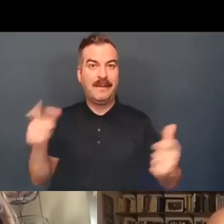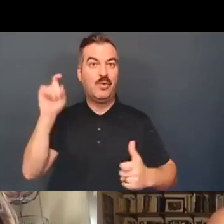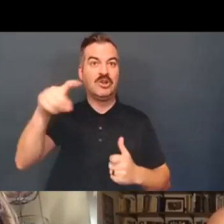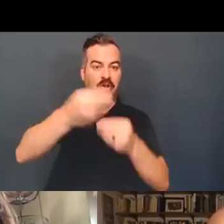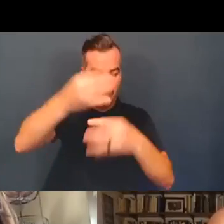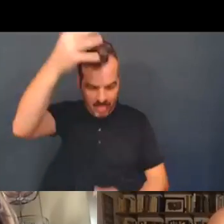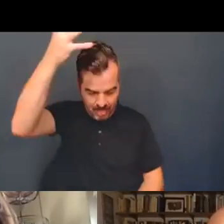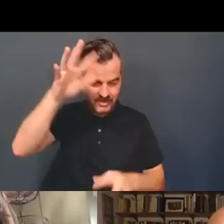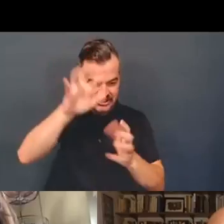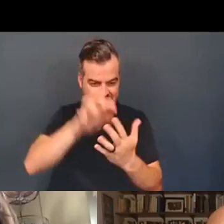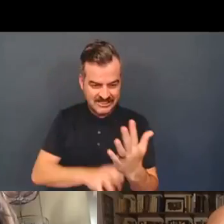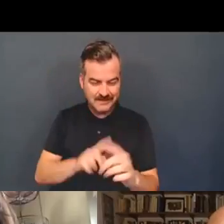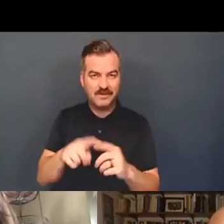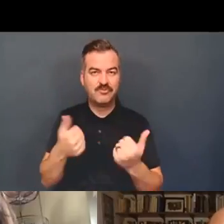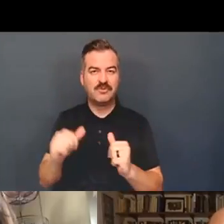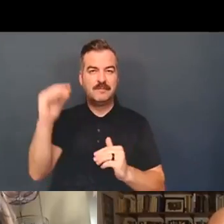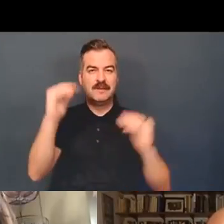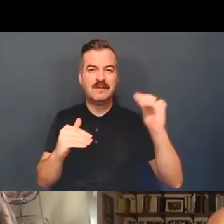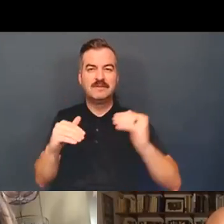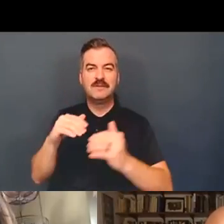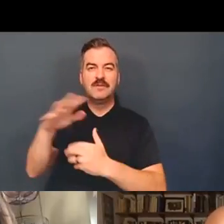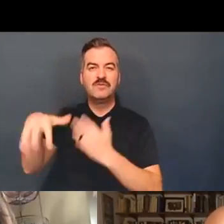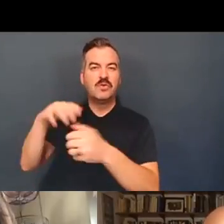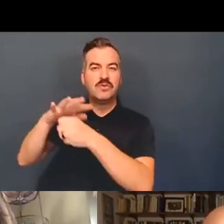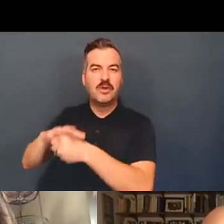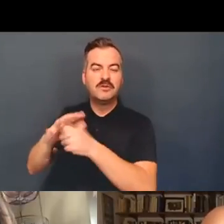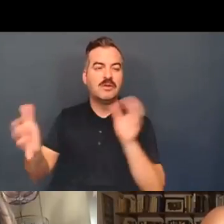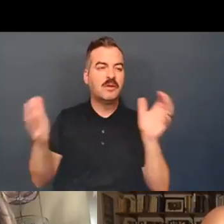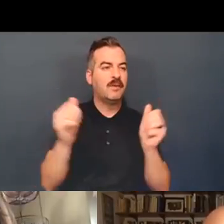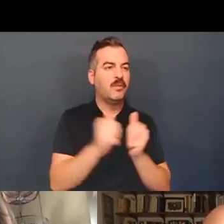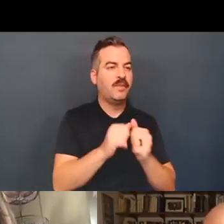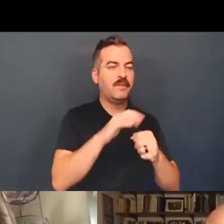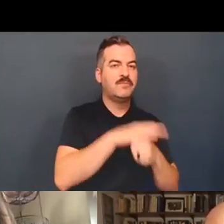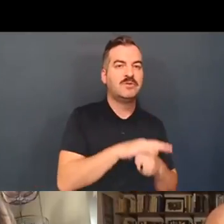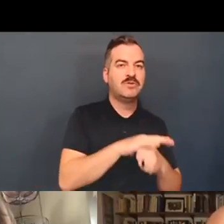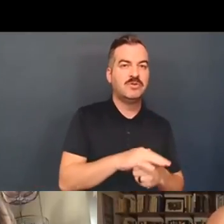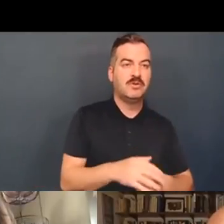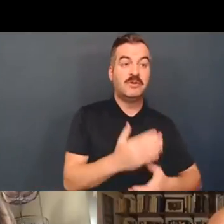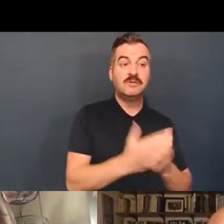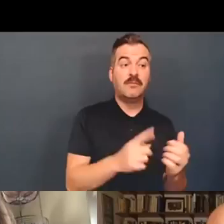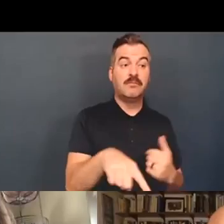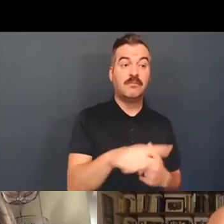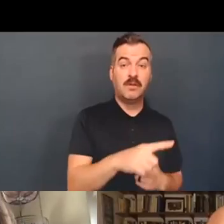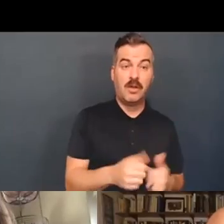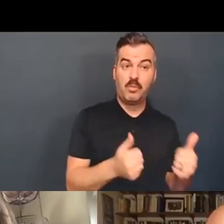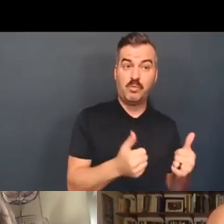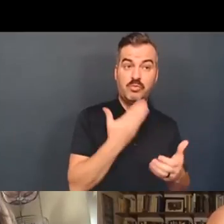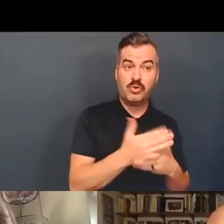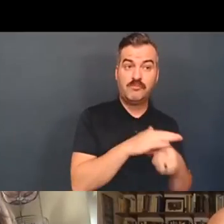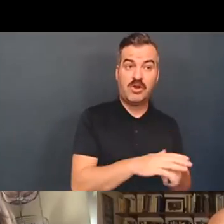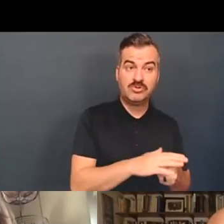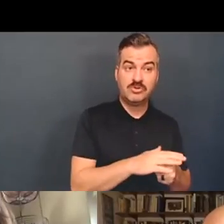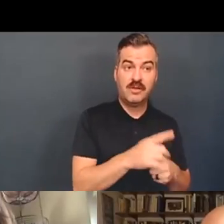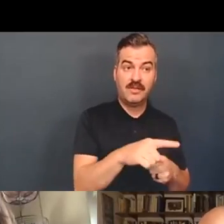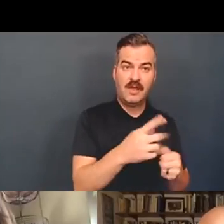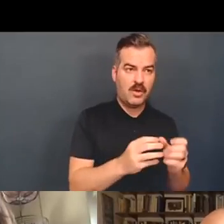it's trying to balance the social pressures versus how the pressures are good for some of the folks, but not all of